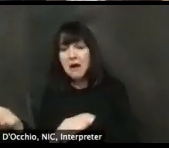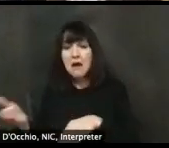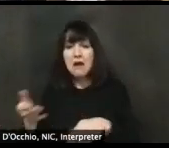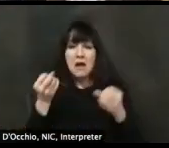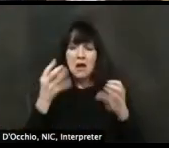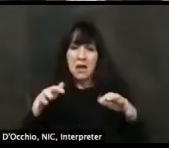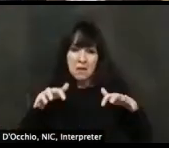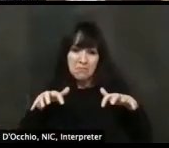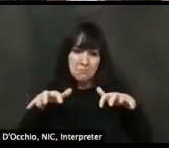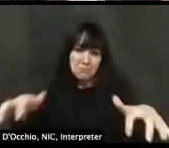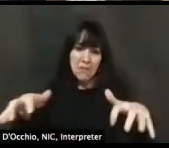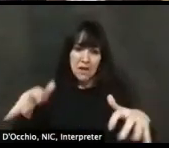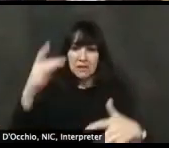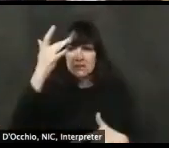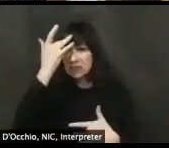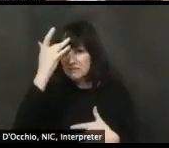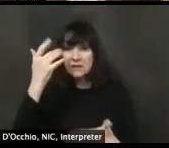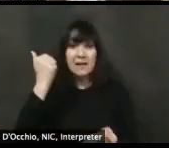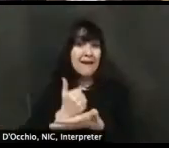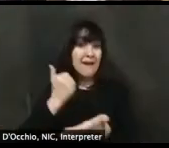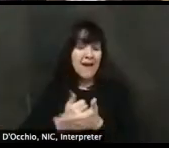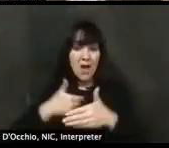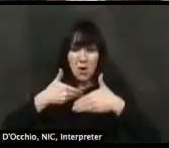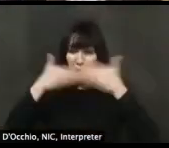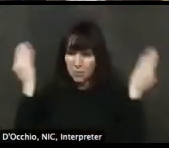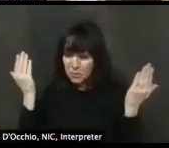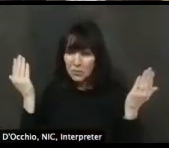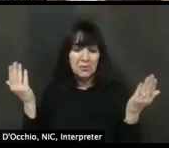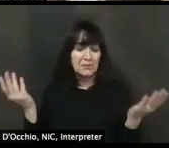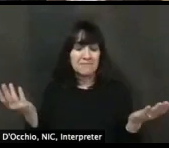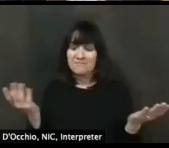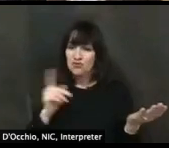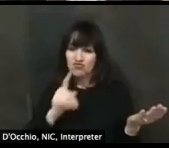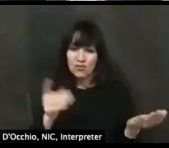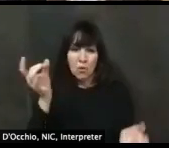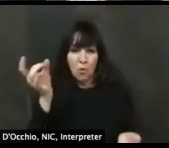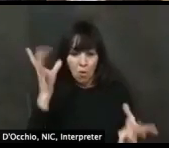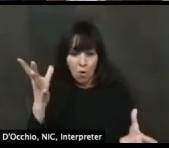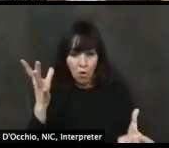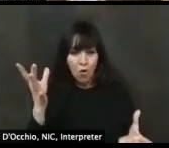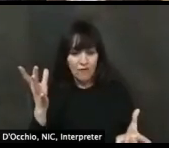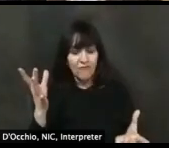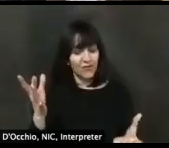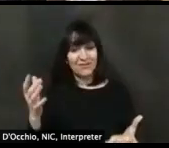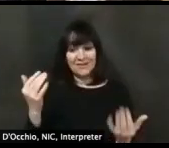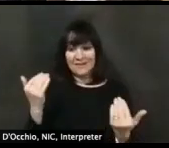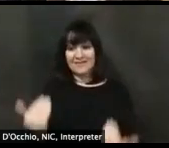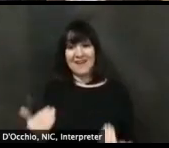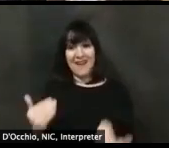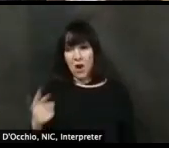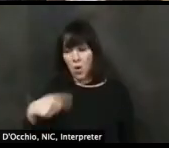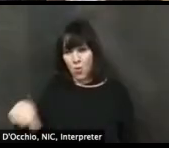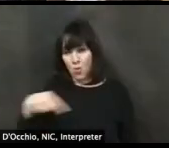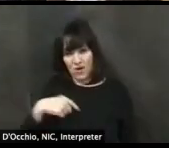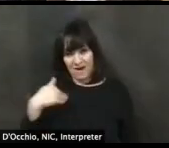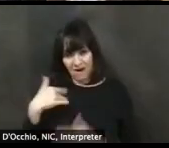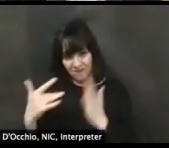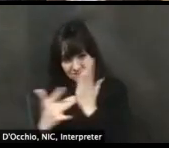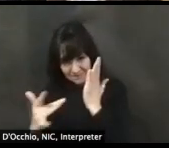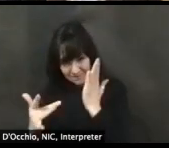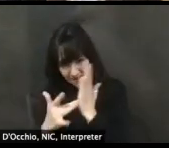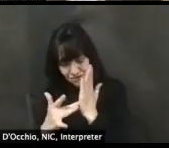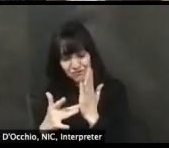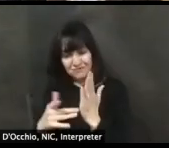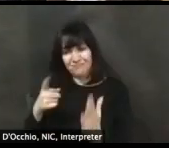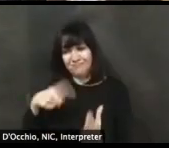chamber, with our partners, to those listening, both our elected officials and others to put forth safety as our number one mission. And so I know